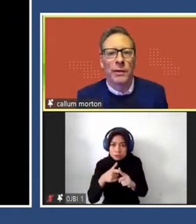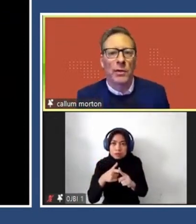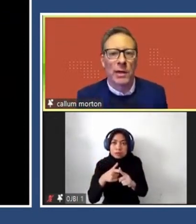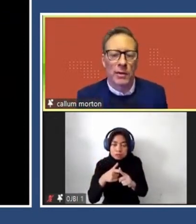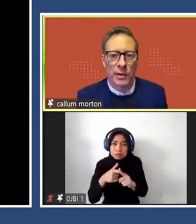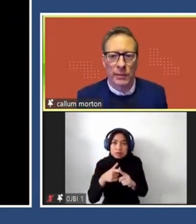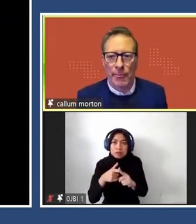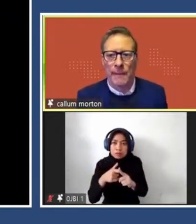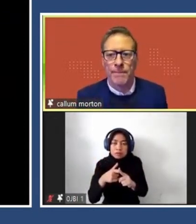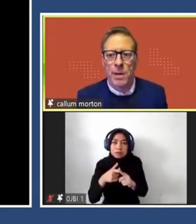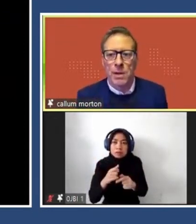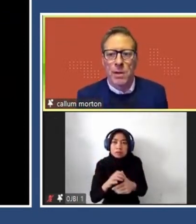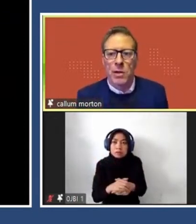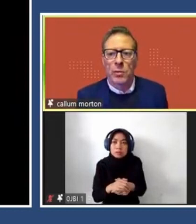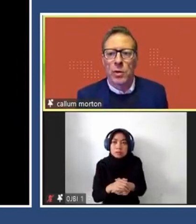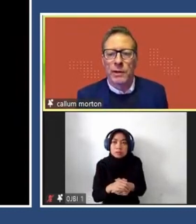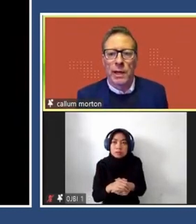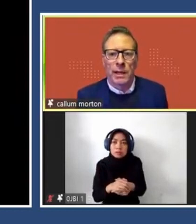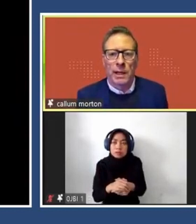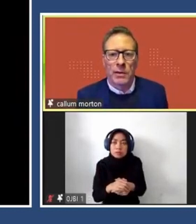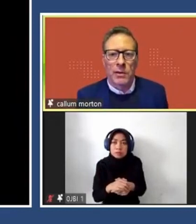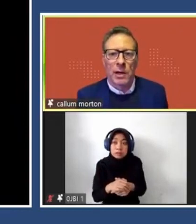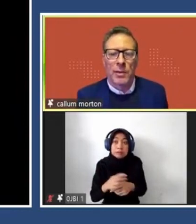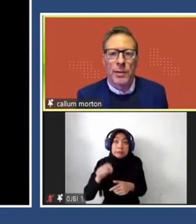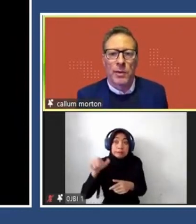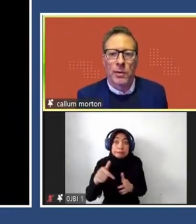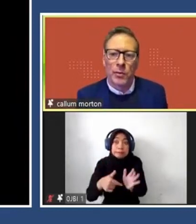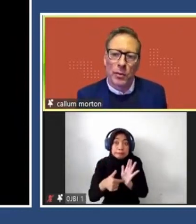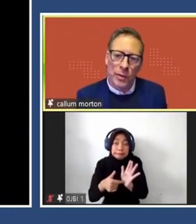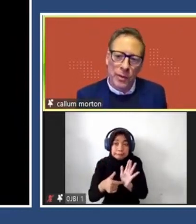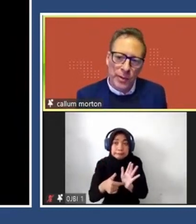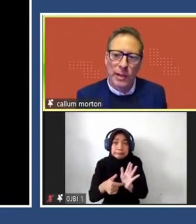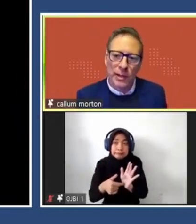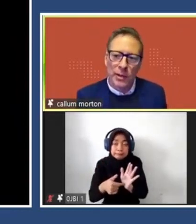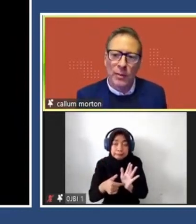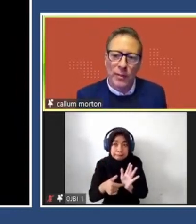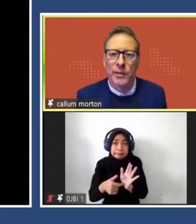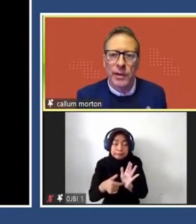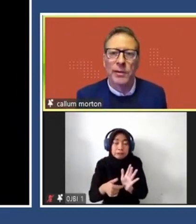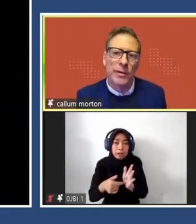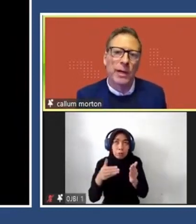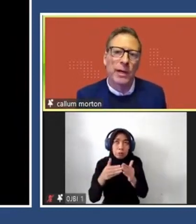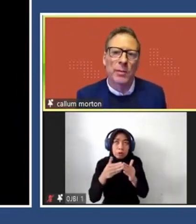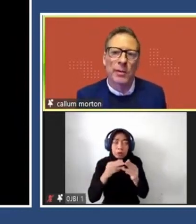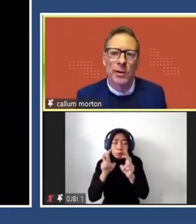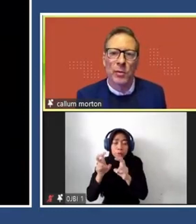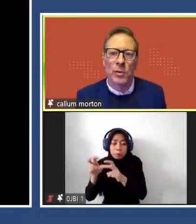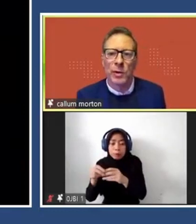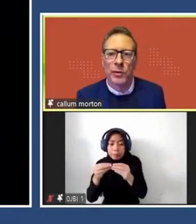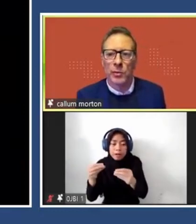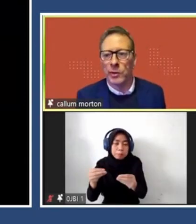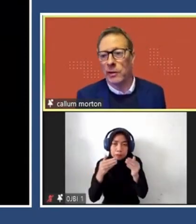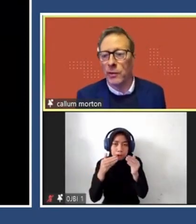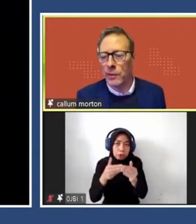and had no sense that she could work at a larger scale. But because of the particular type of material thinking that